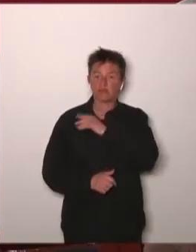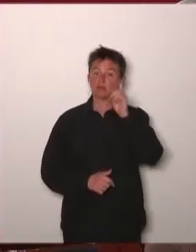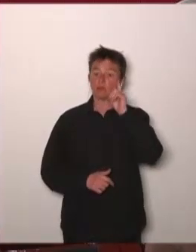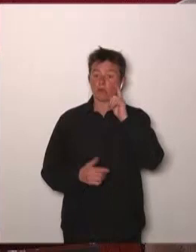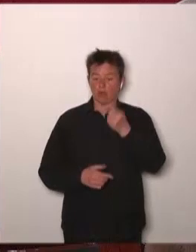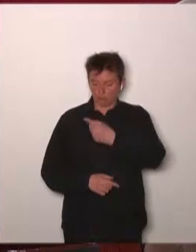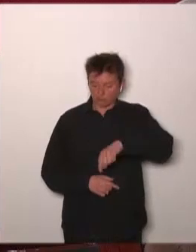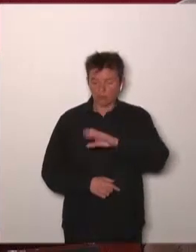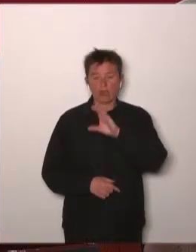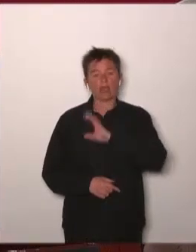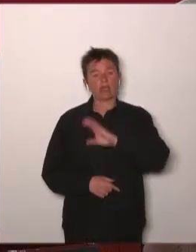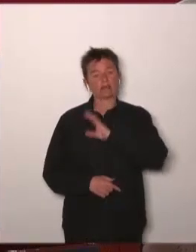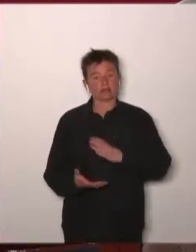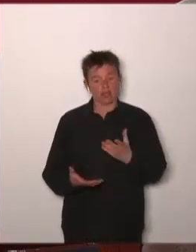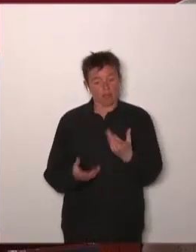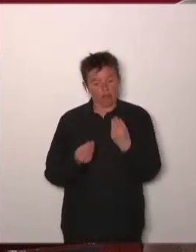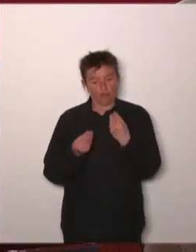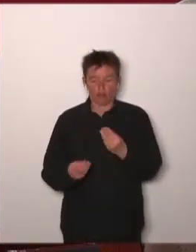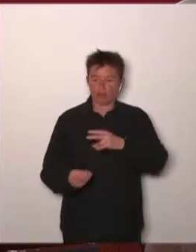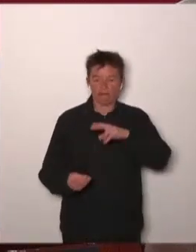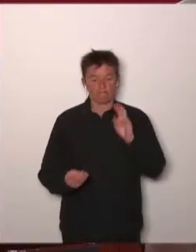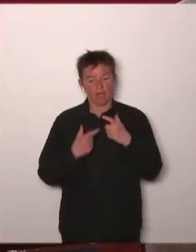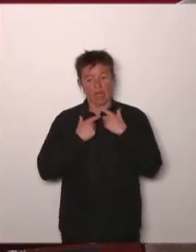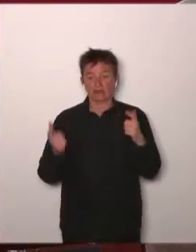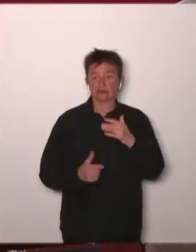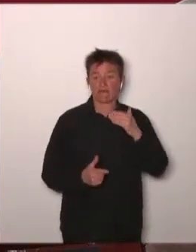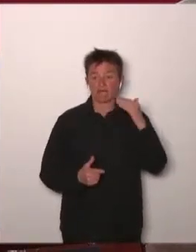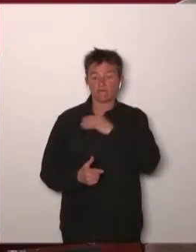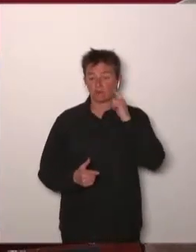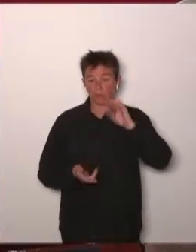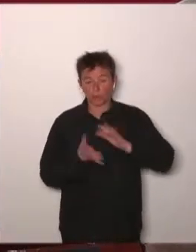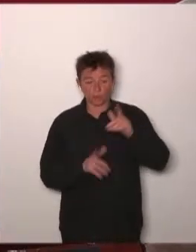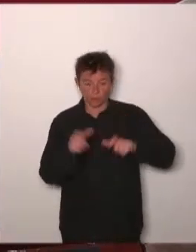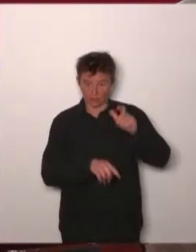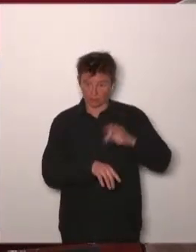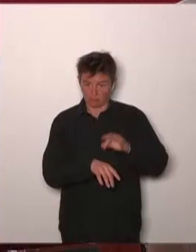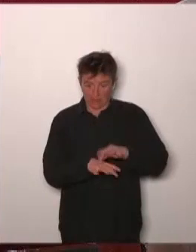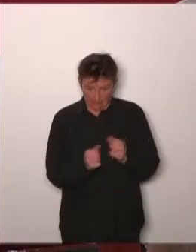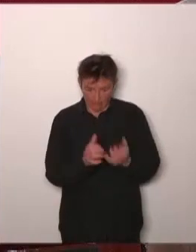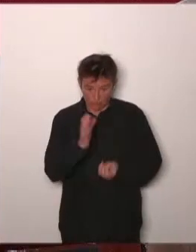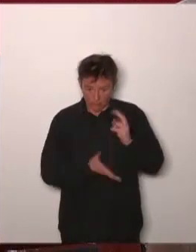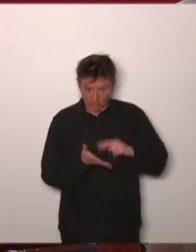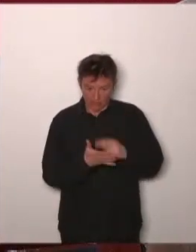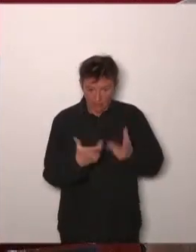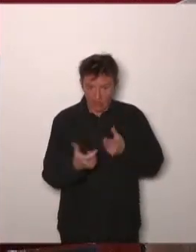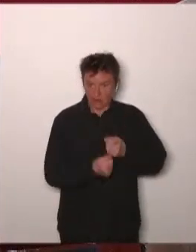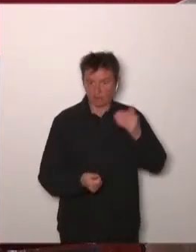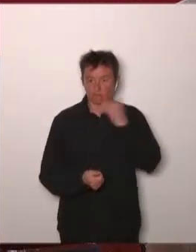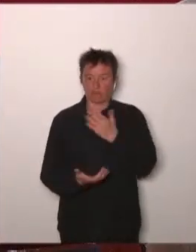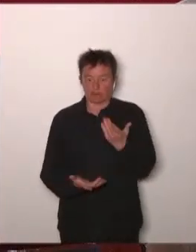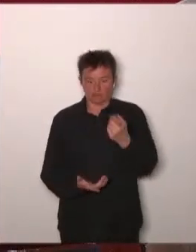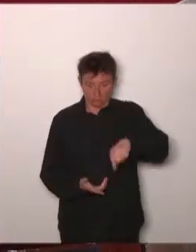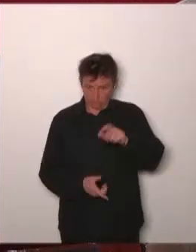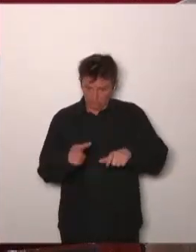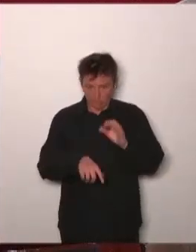coming, to the new screening disposal coming. People want them as soon as possible. It's a gain-of